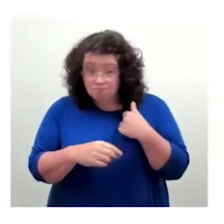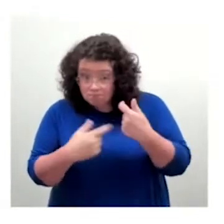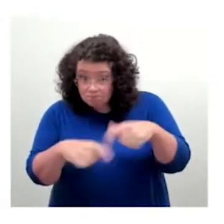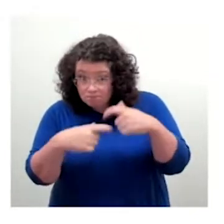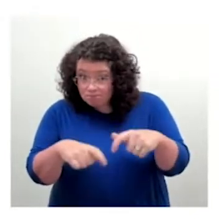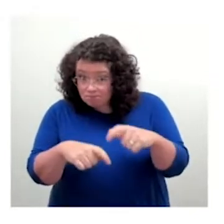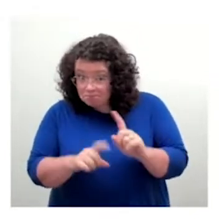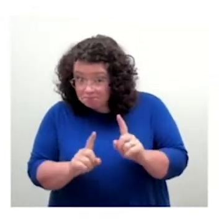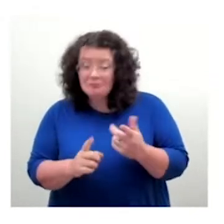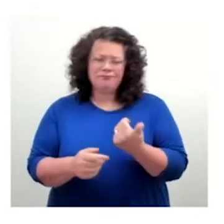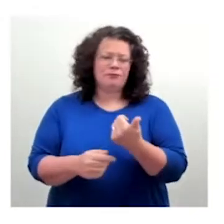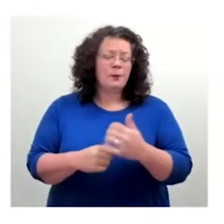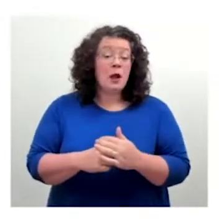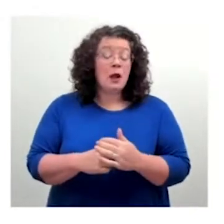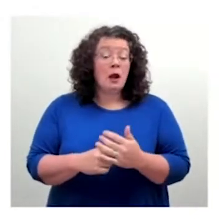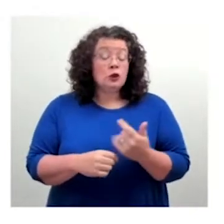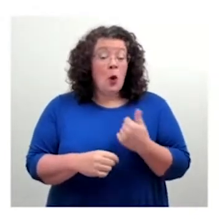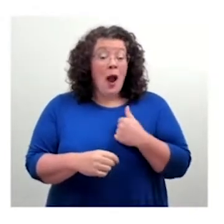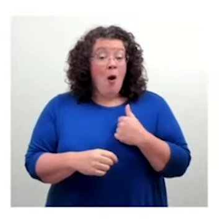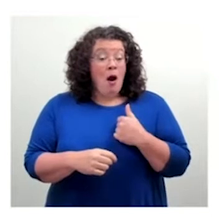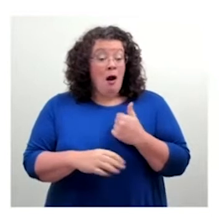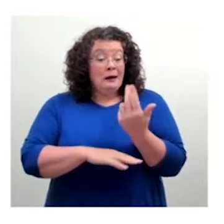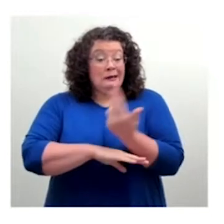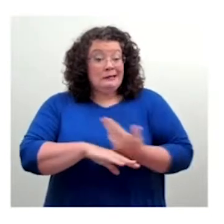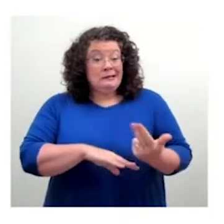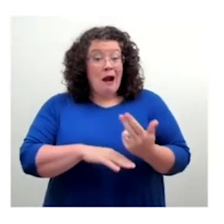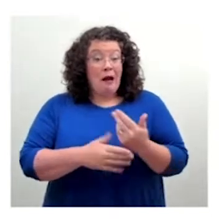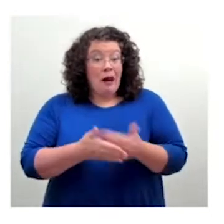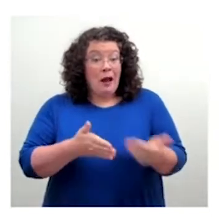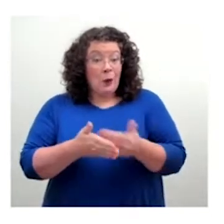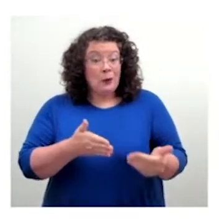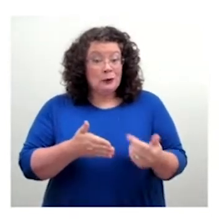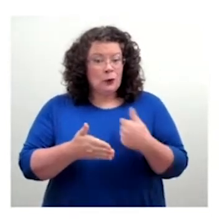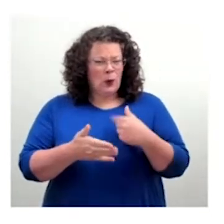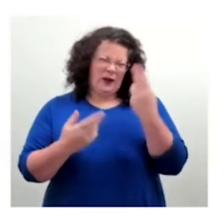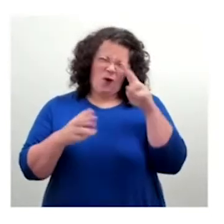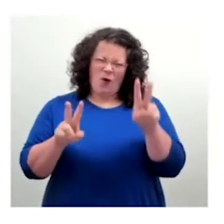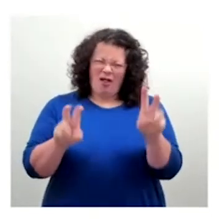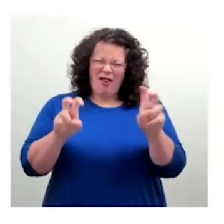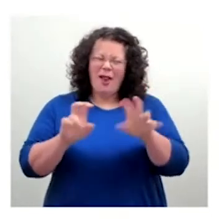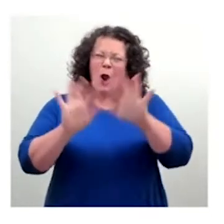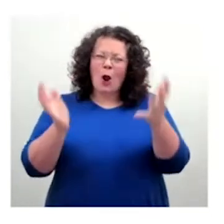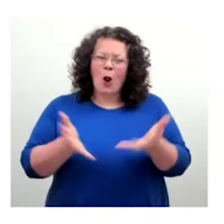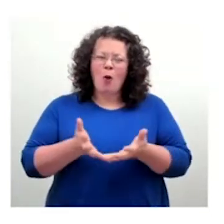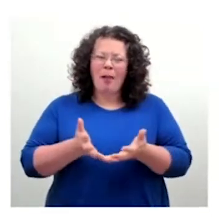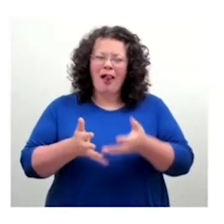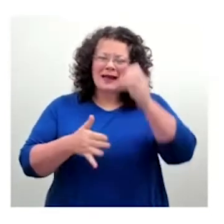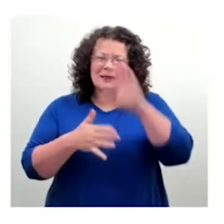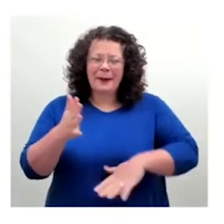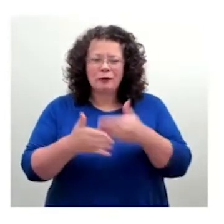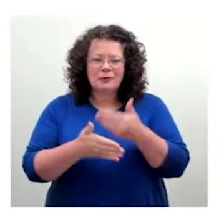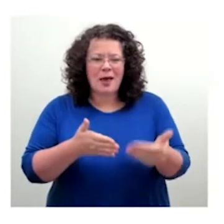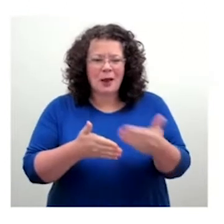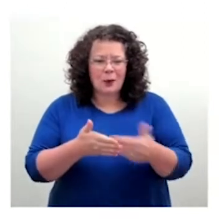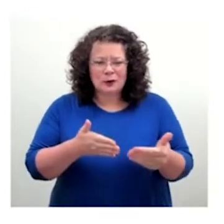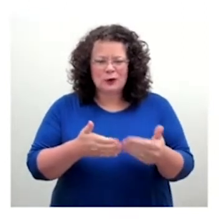was launched, and it was just shortly after it was launched, the first iPhone was launched. And that saw this exponential growth in the